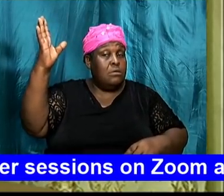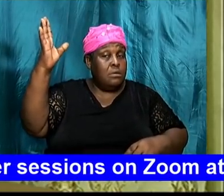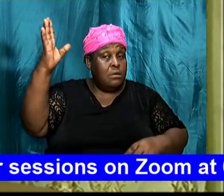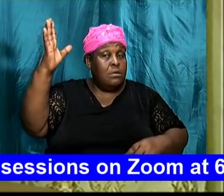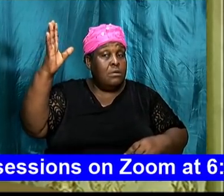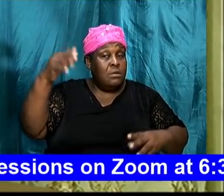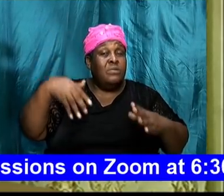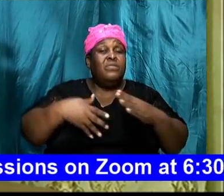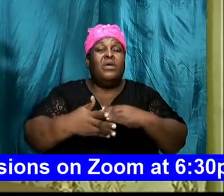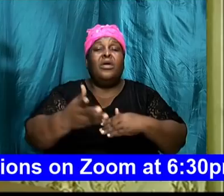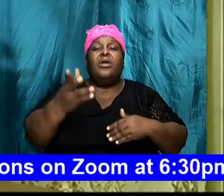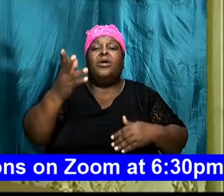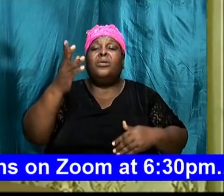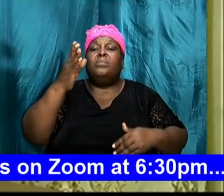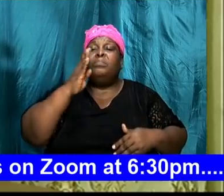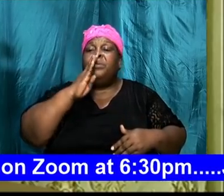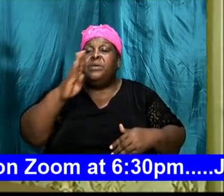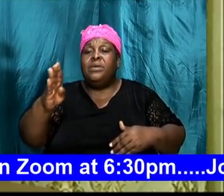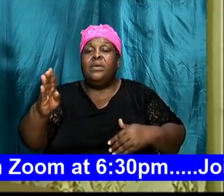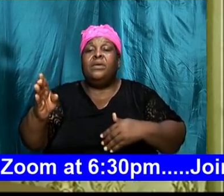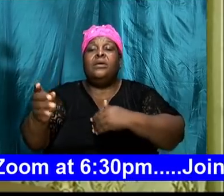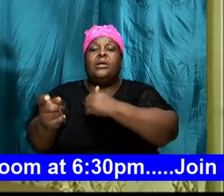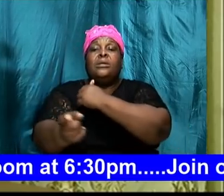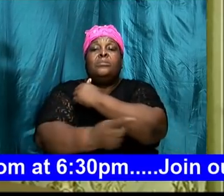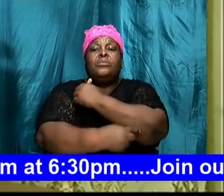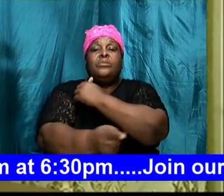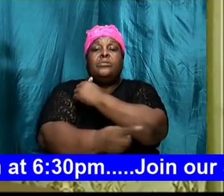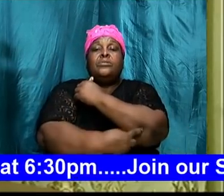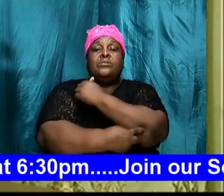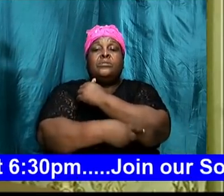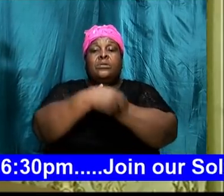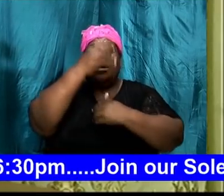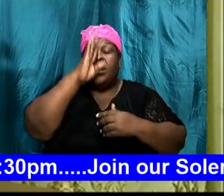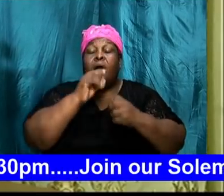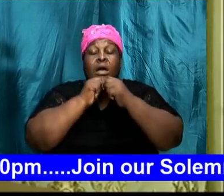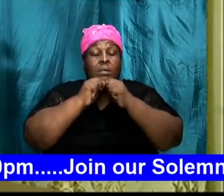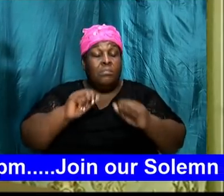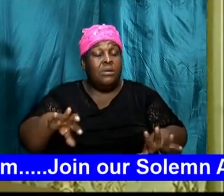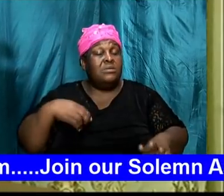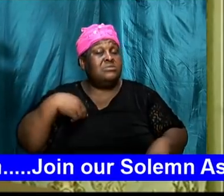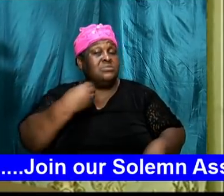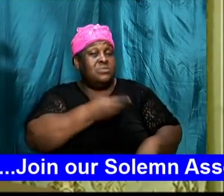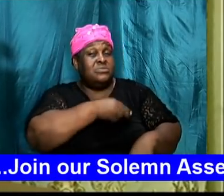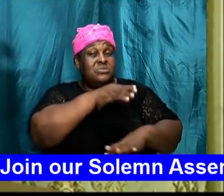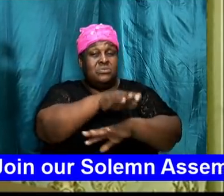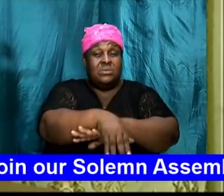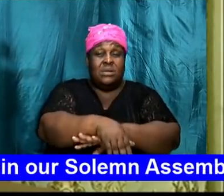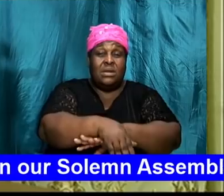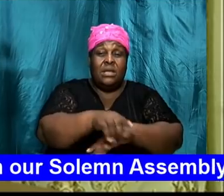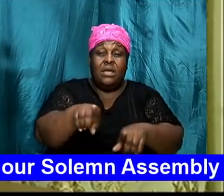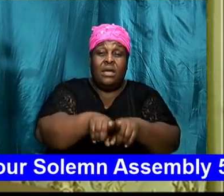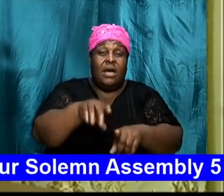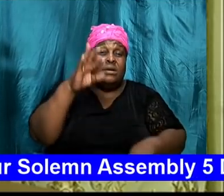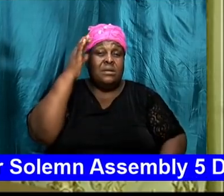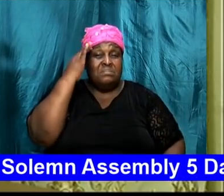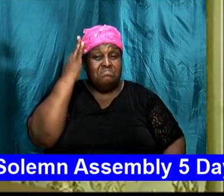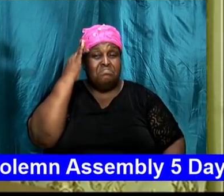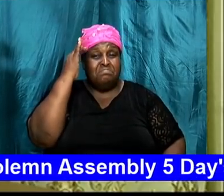there will be repercussions God bless us tonight as we ponder on these words